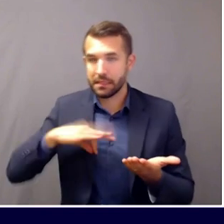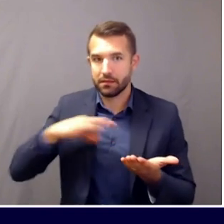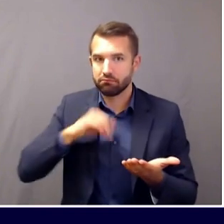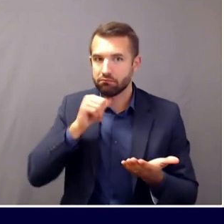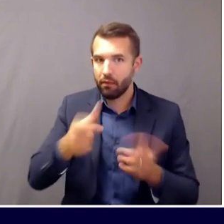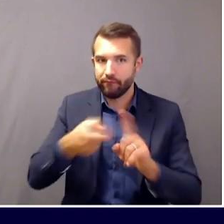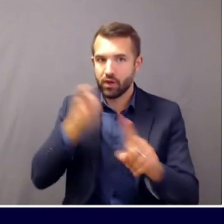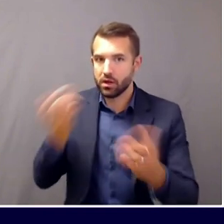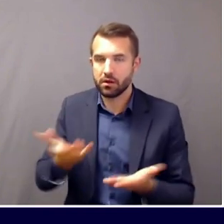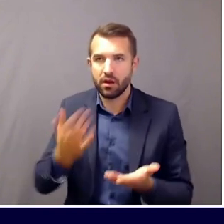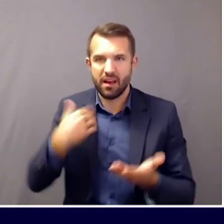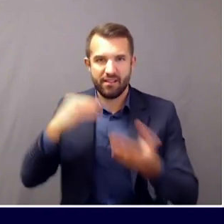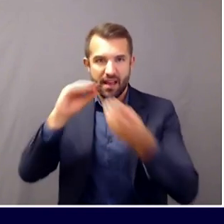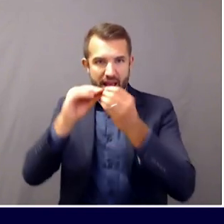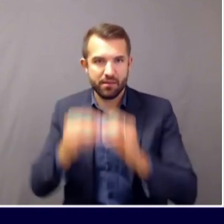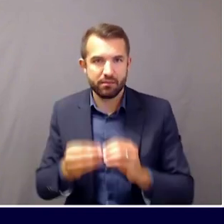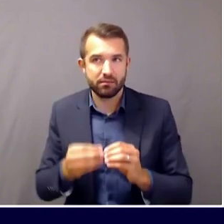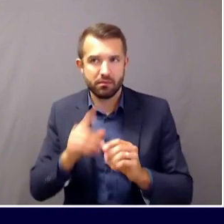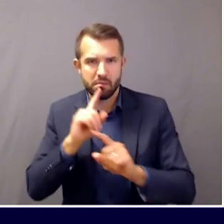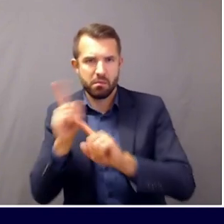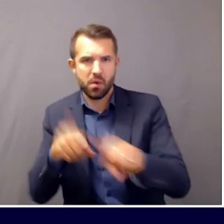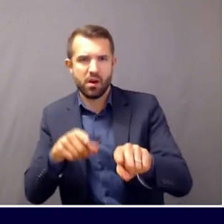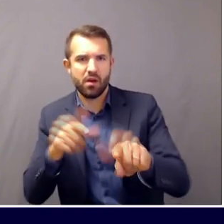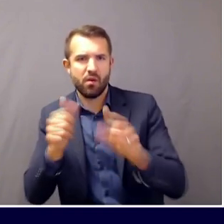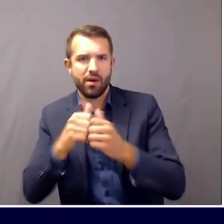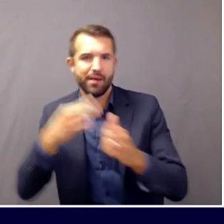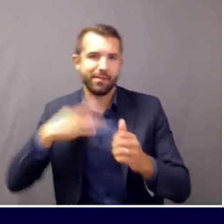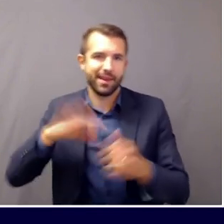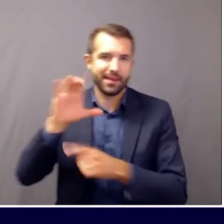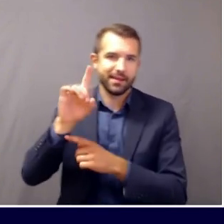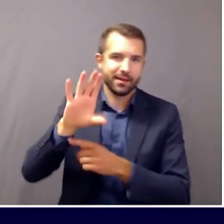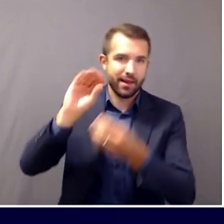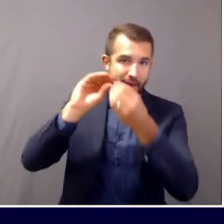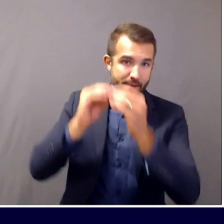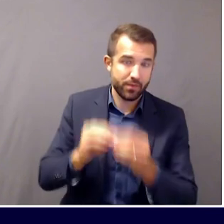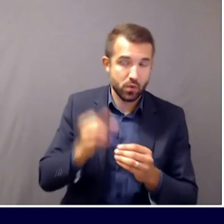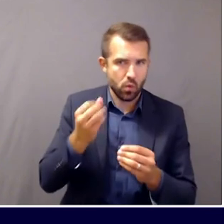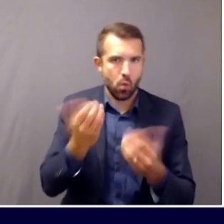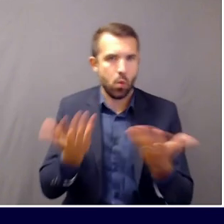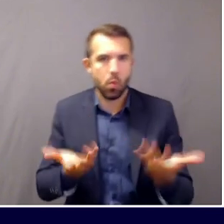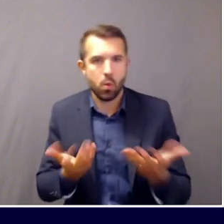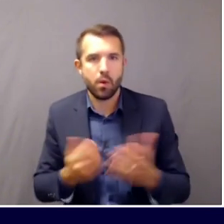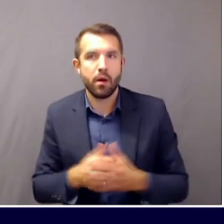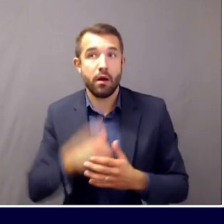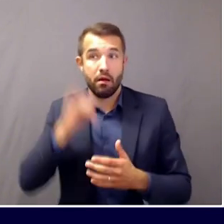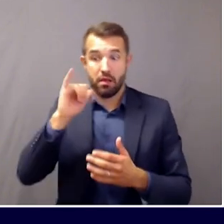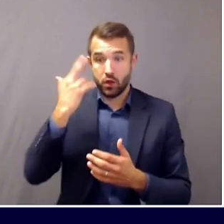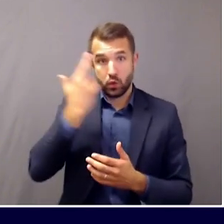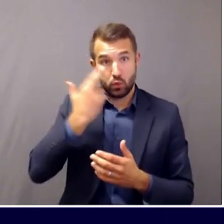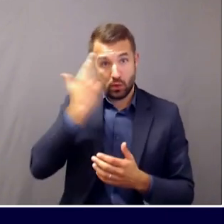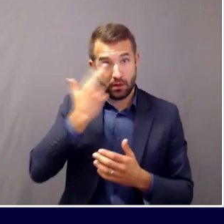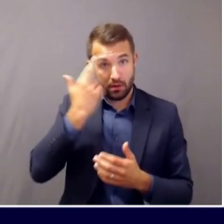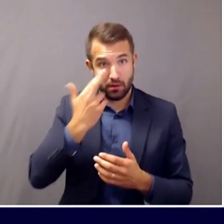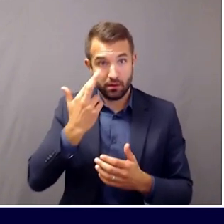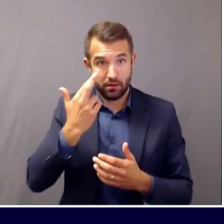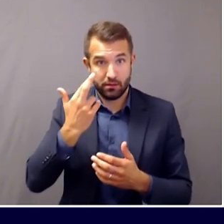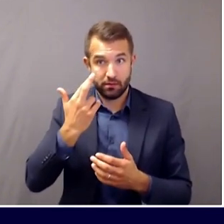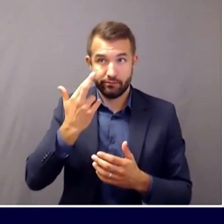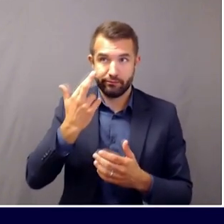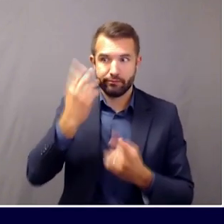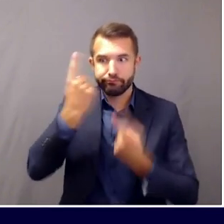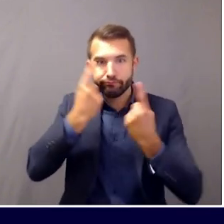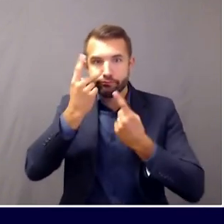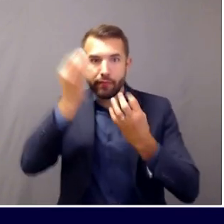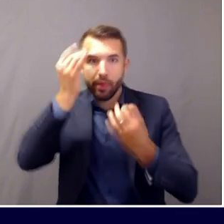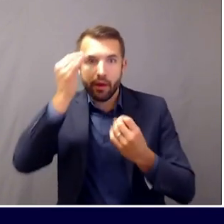to say that we really do not have any idea how many people in Hancock and Washington County have COVID-19? then I have another question after that.